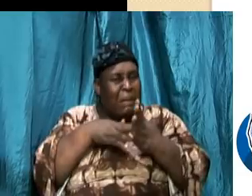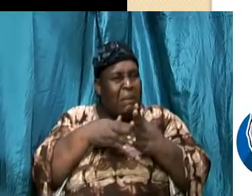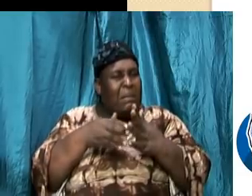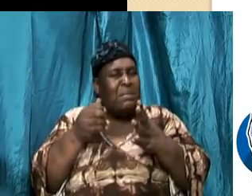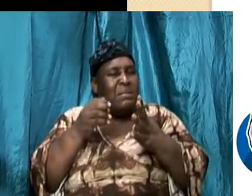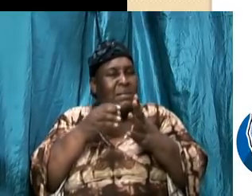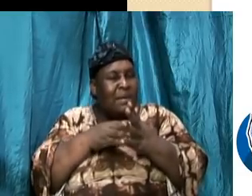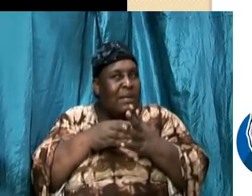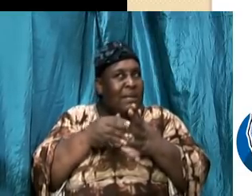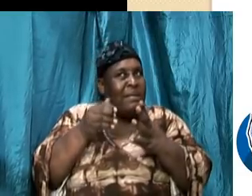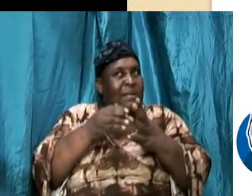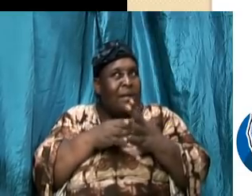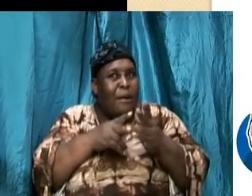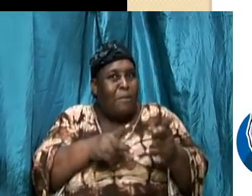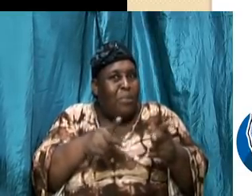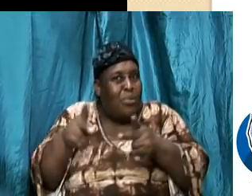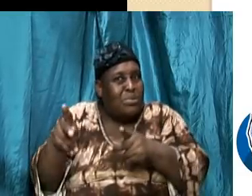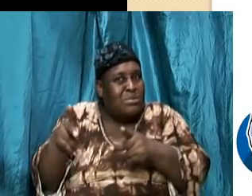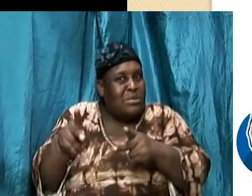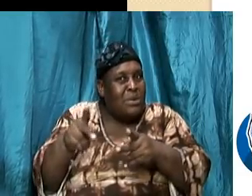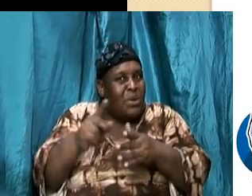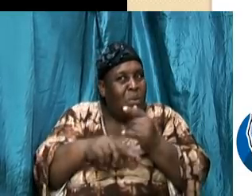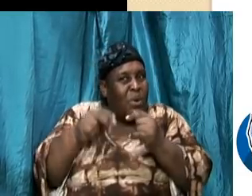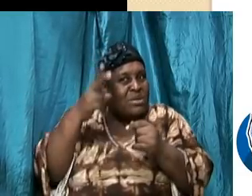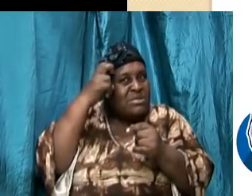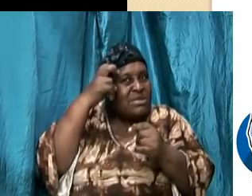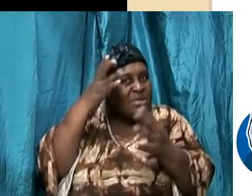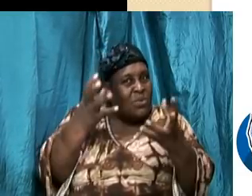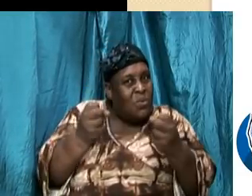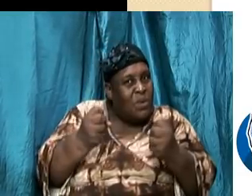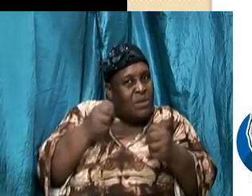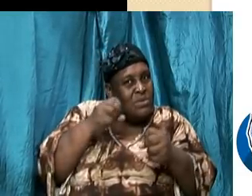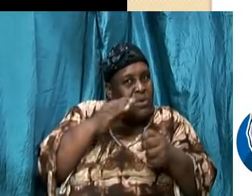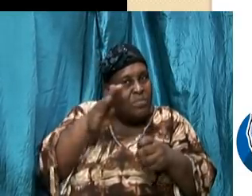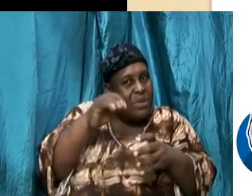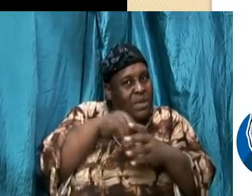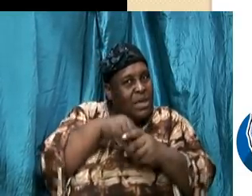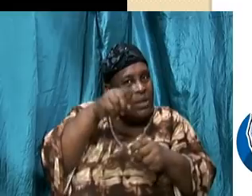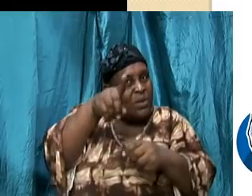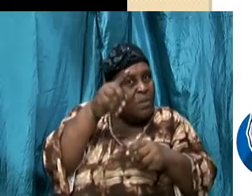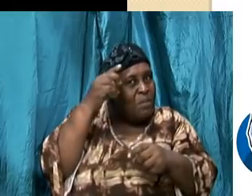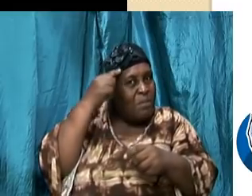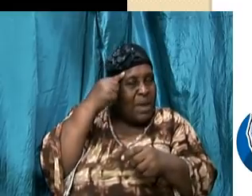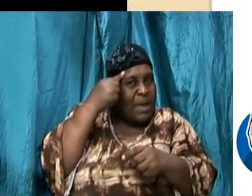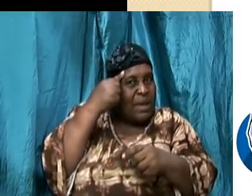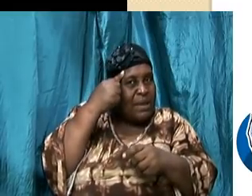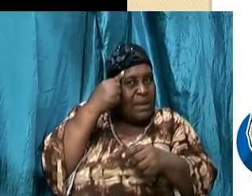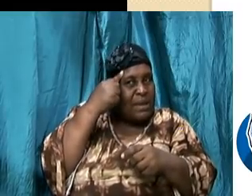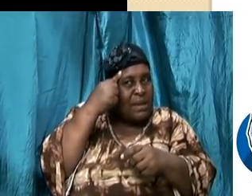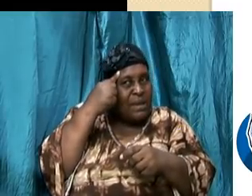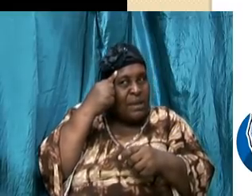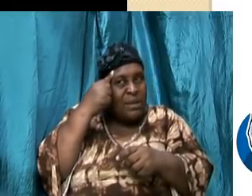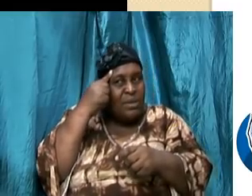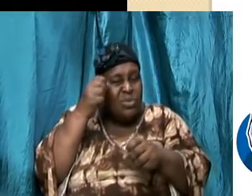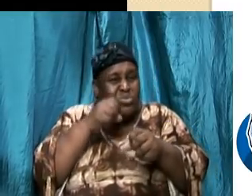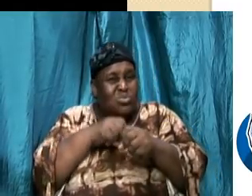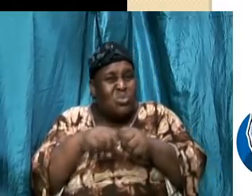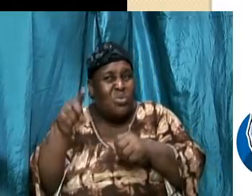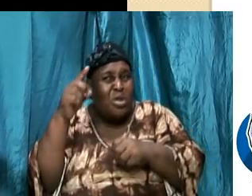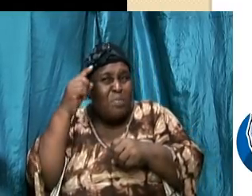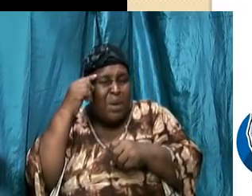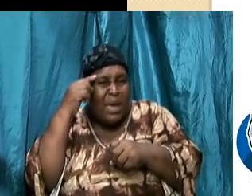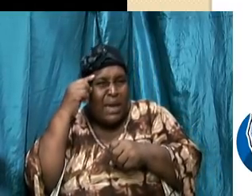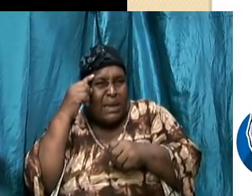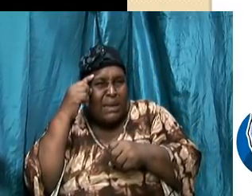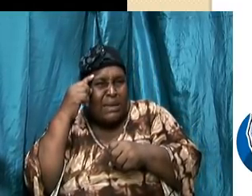pollute the mind and when he reaches that place where he pollutes the mind to the place where the mind can even become reprobate because